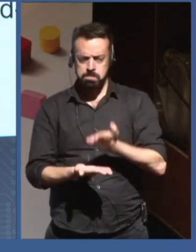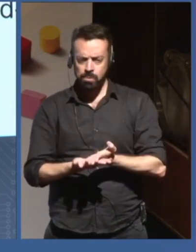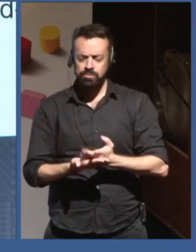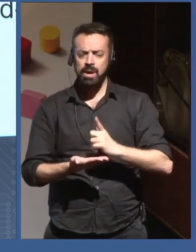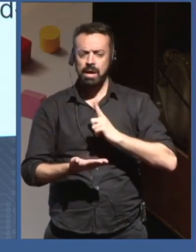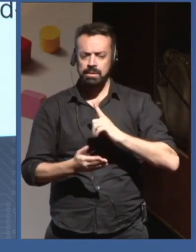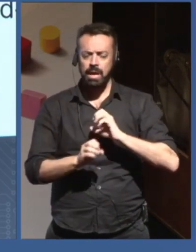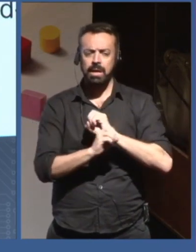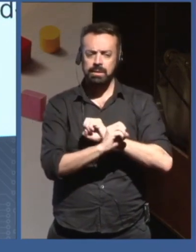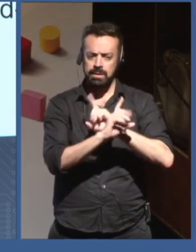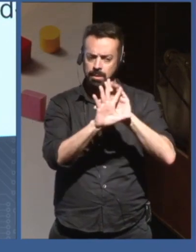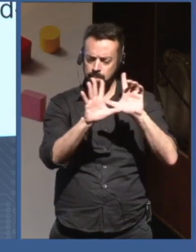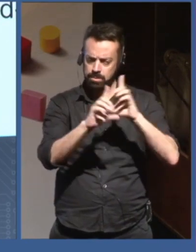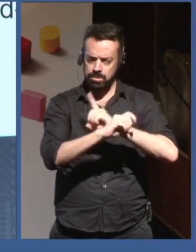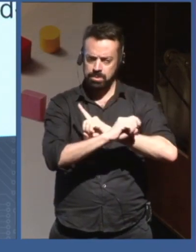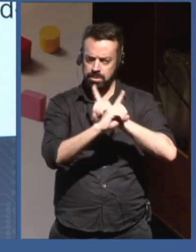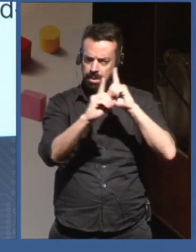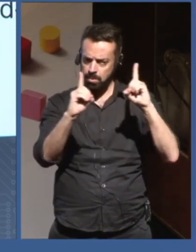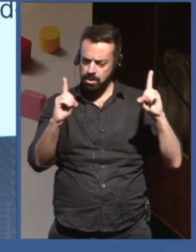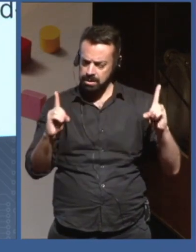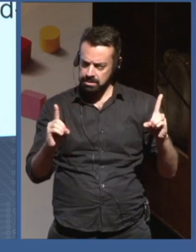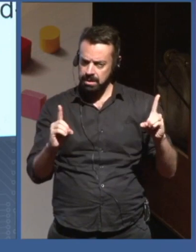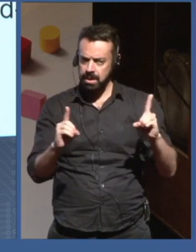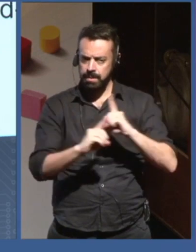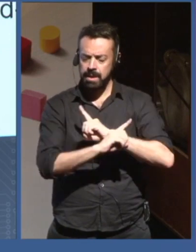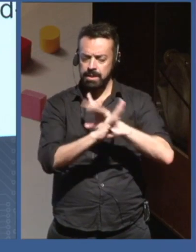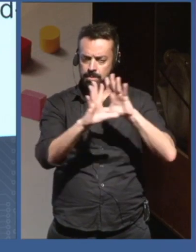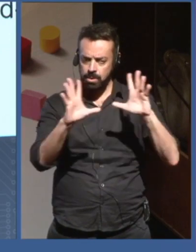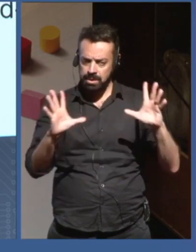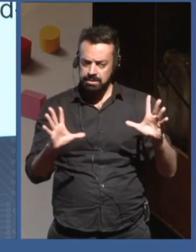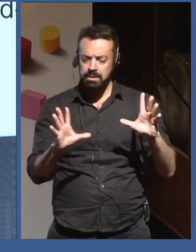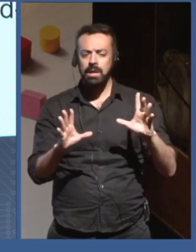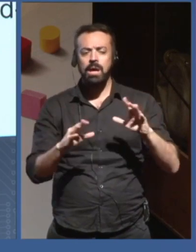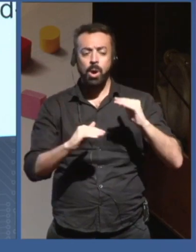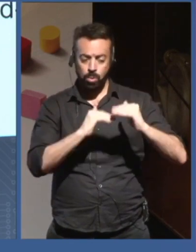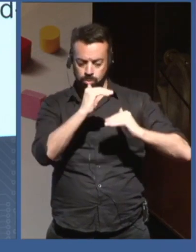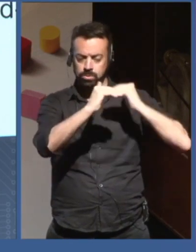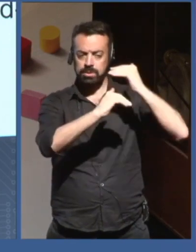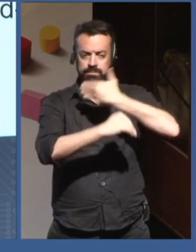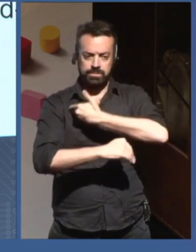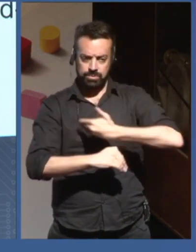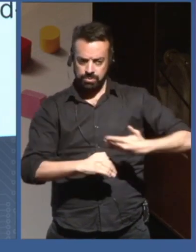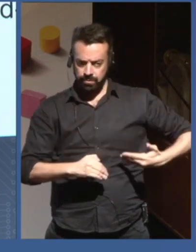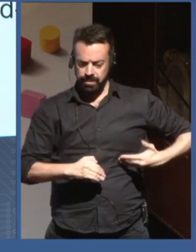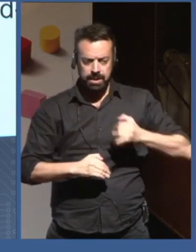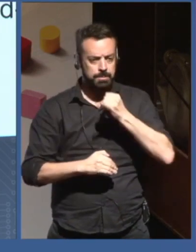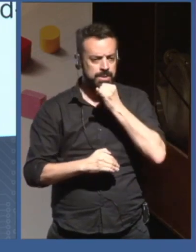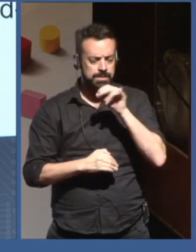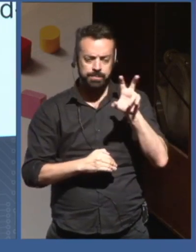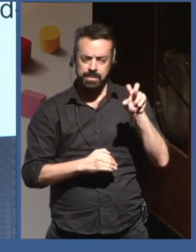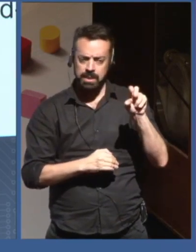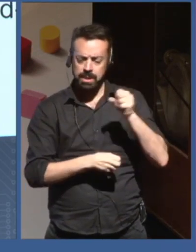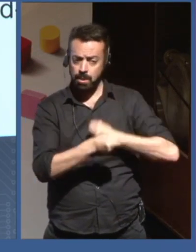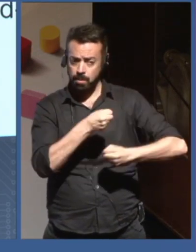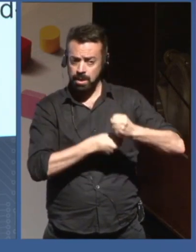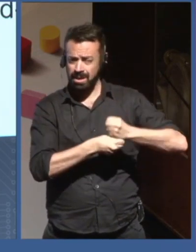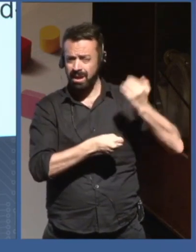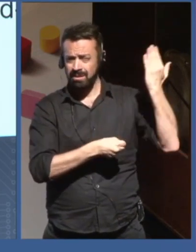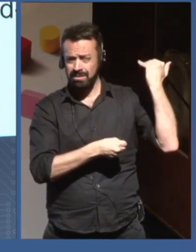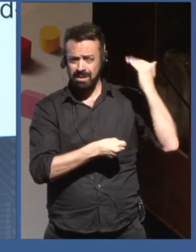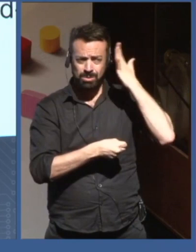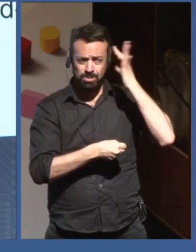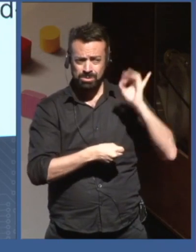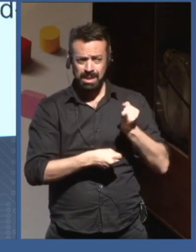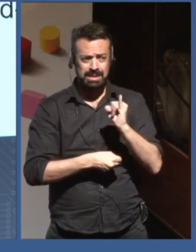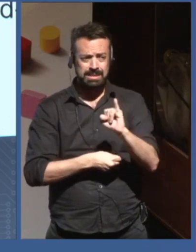I'm not really sure whether it's really worse than 50 years ago, but we seem to be living more and more and more in bubbles, whether they are digital or analog.